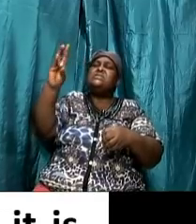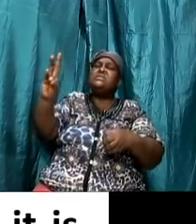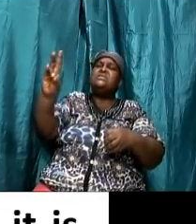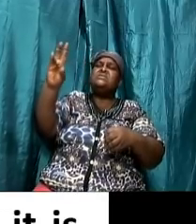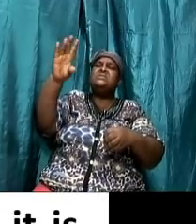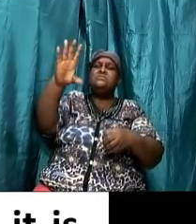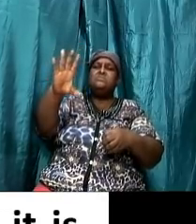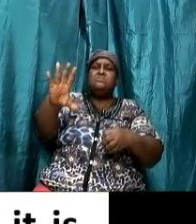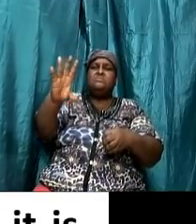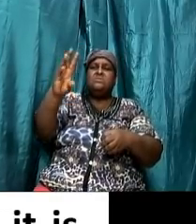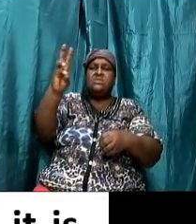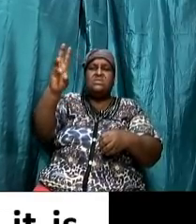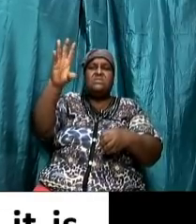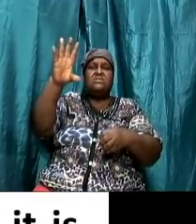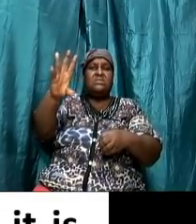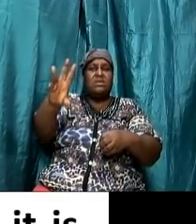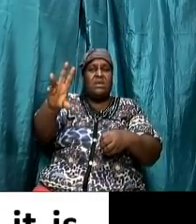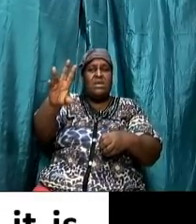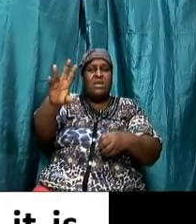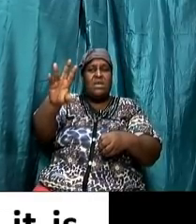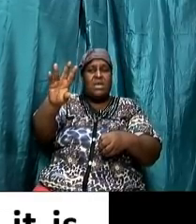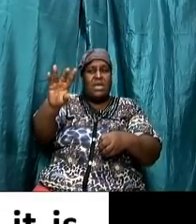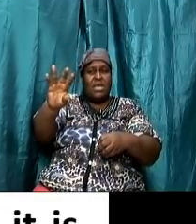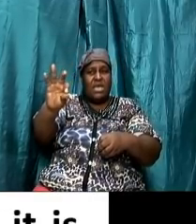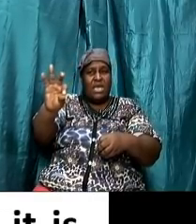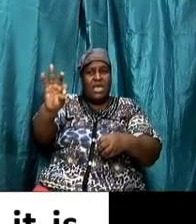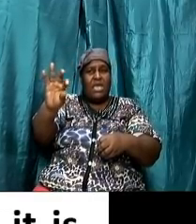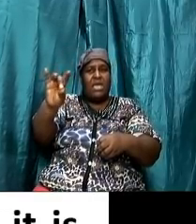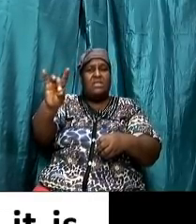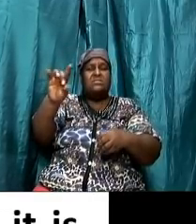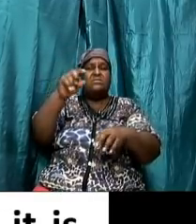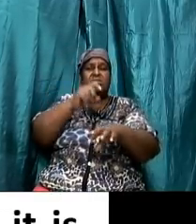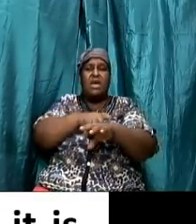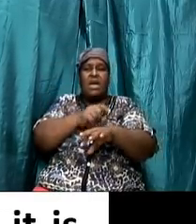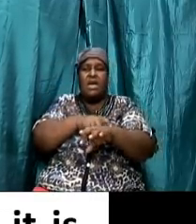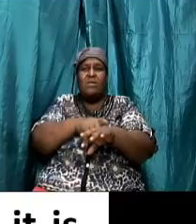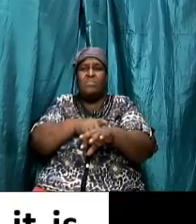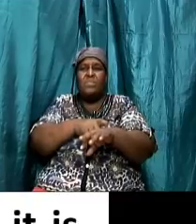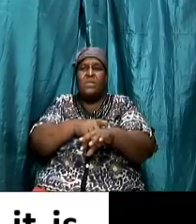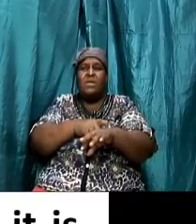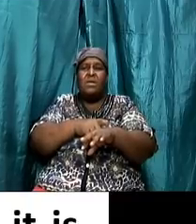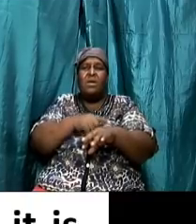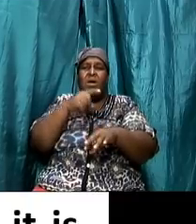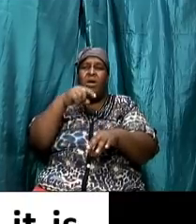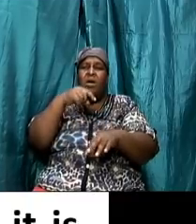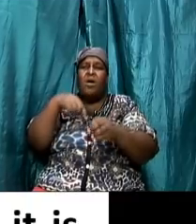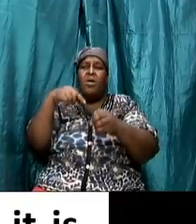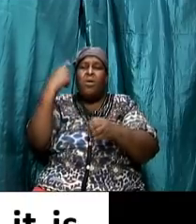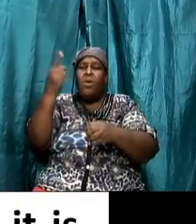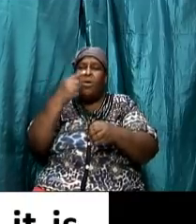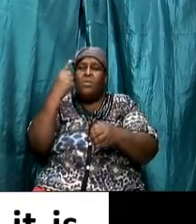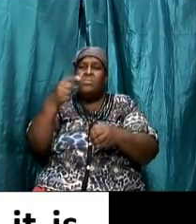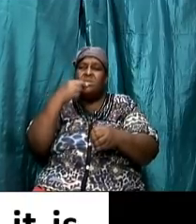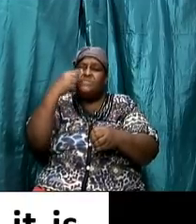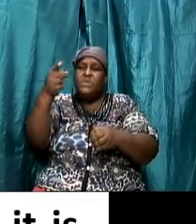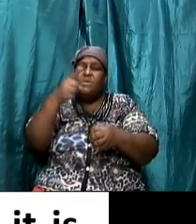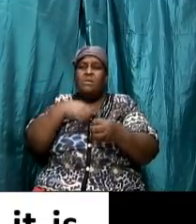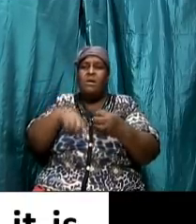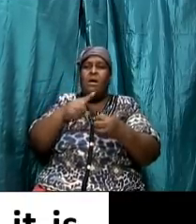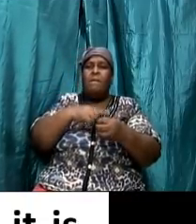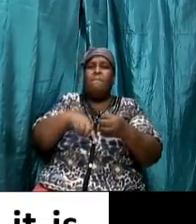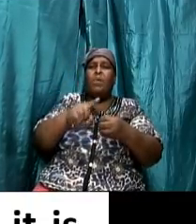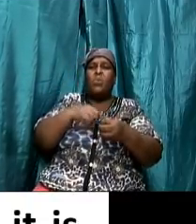and it is always in reference to the seventh day of each week